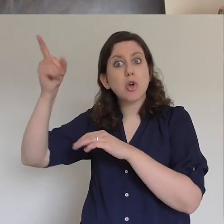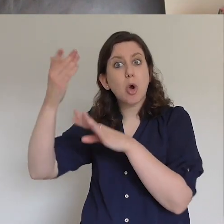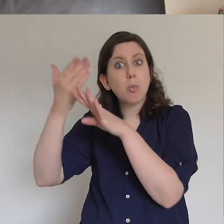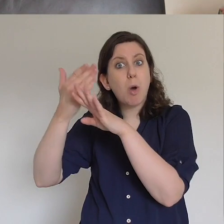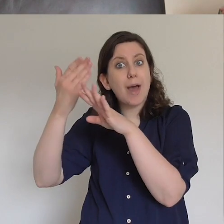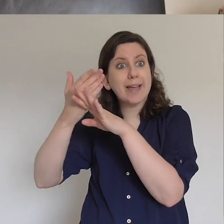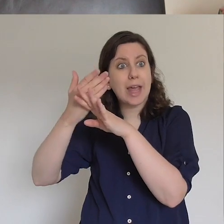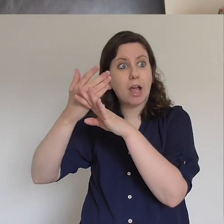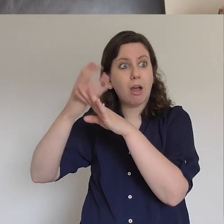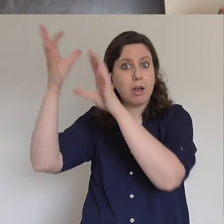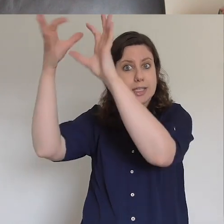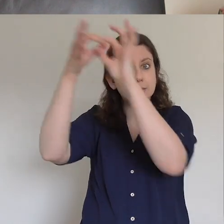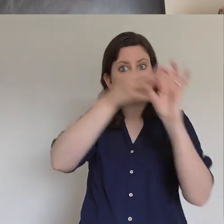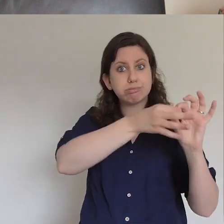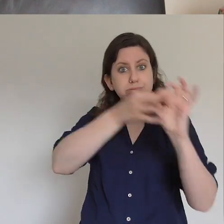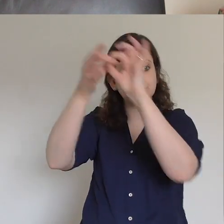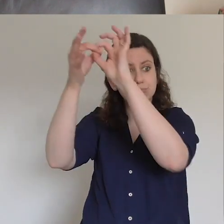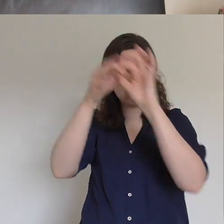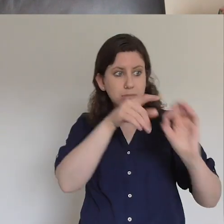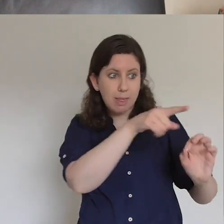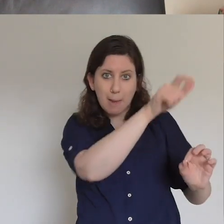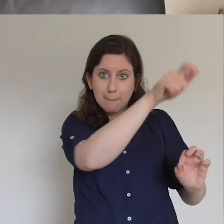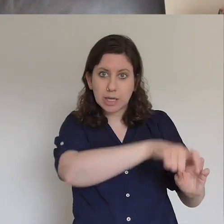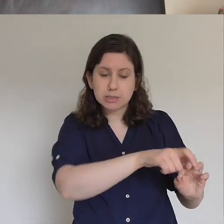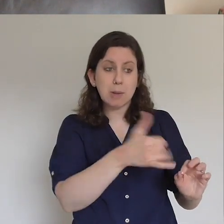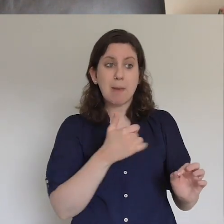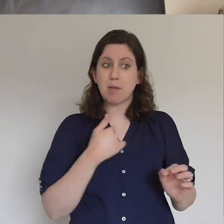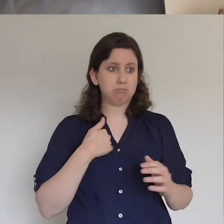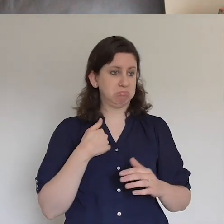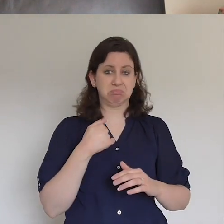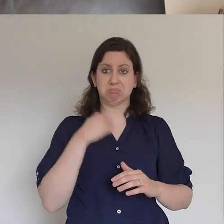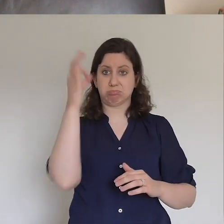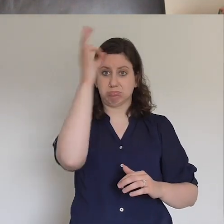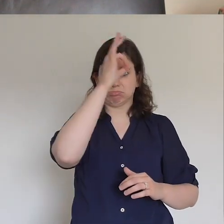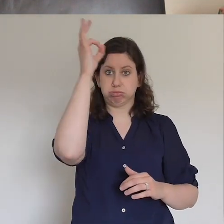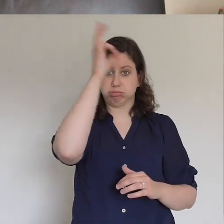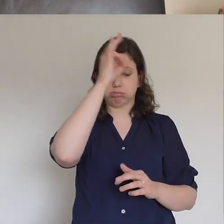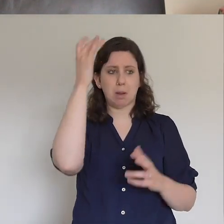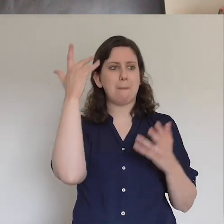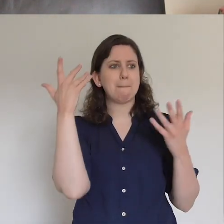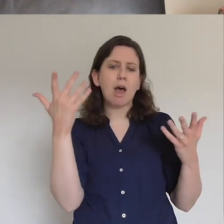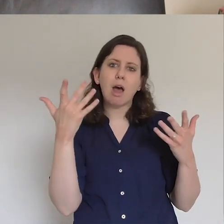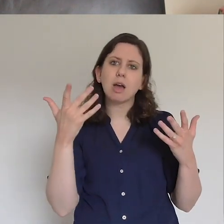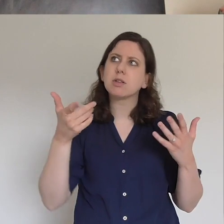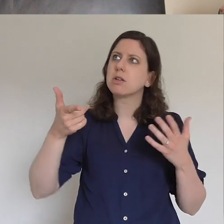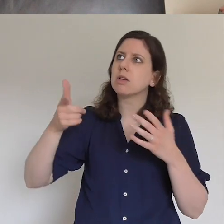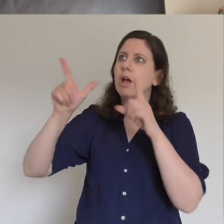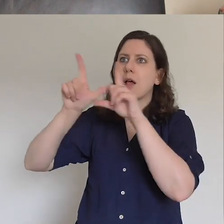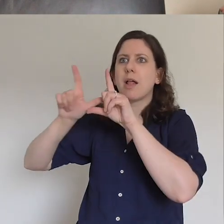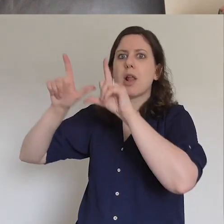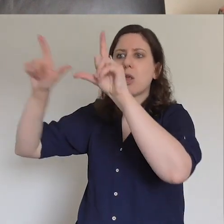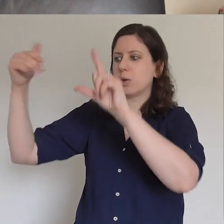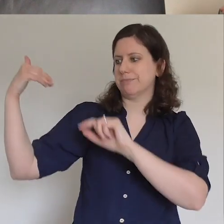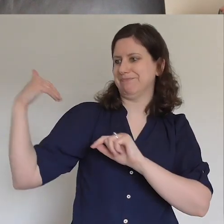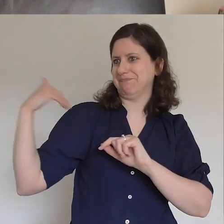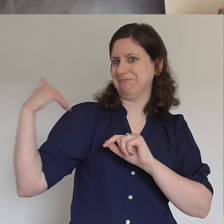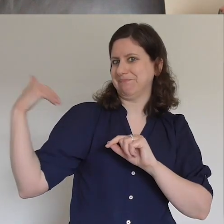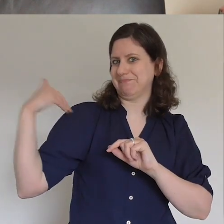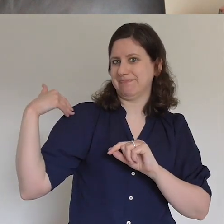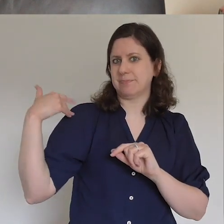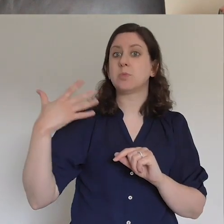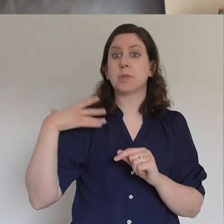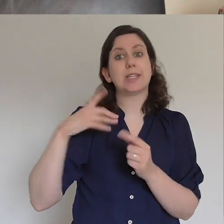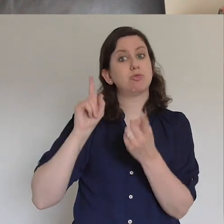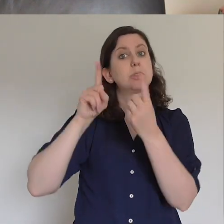it's just saying and we're just not aware of it but it's giving them opportunity to respond to what the Lord's saying I think